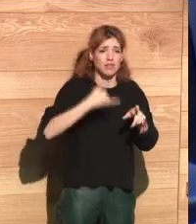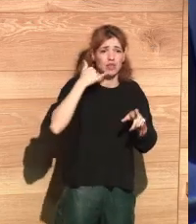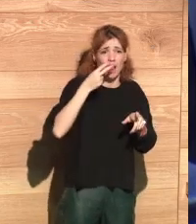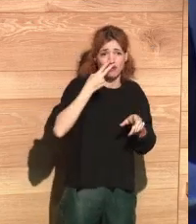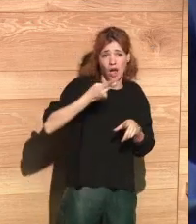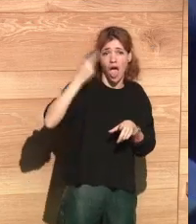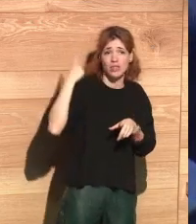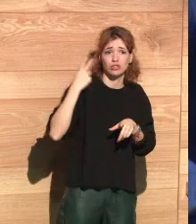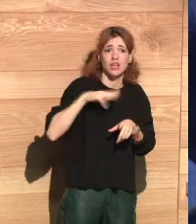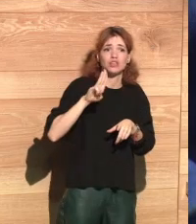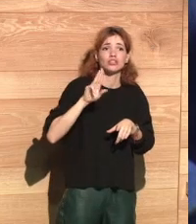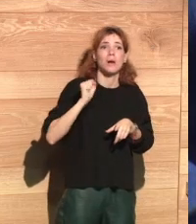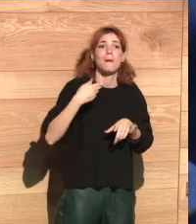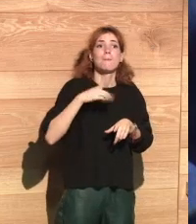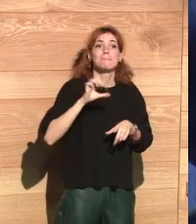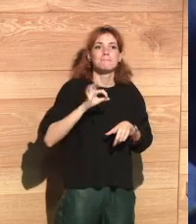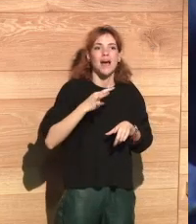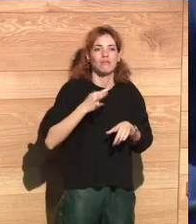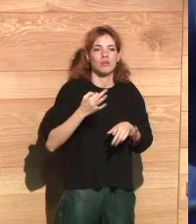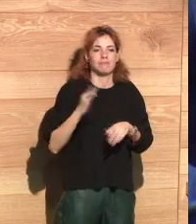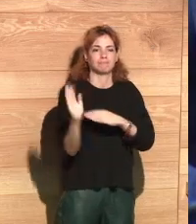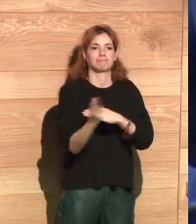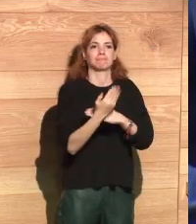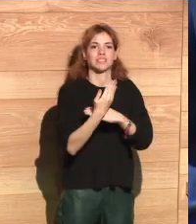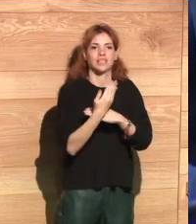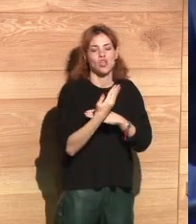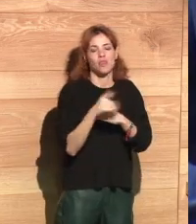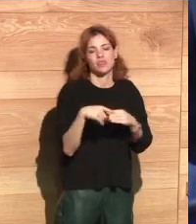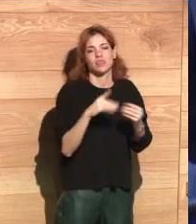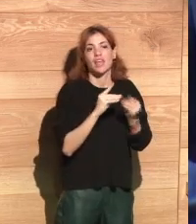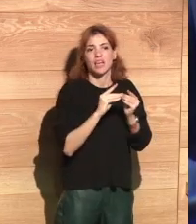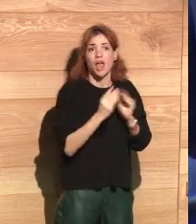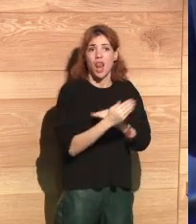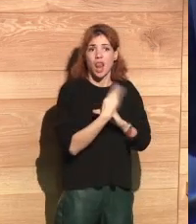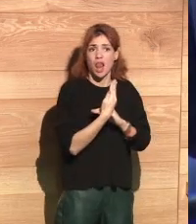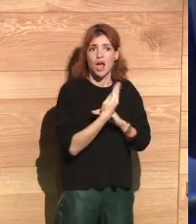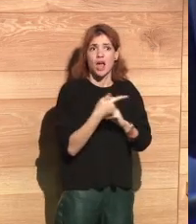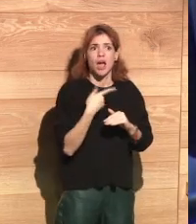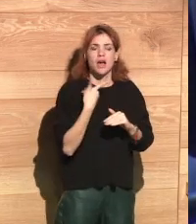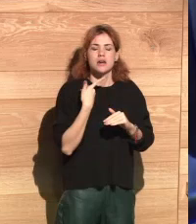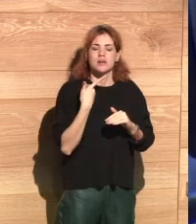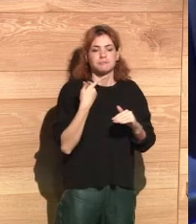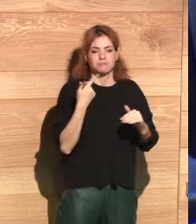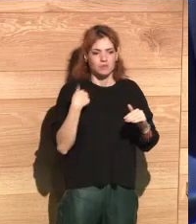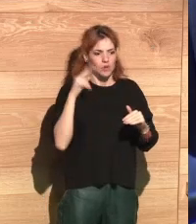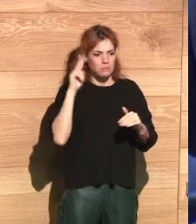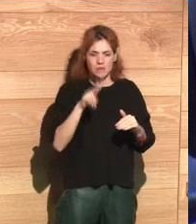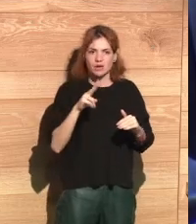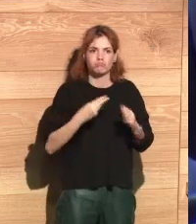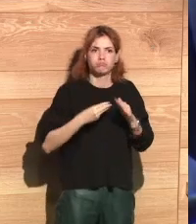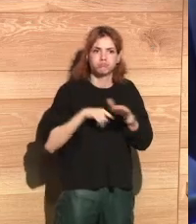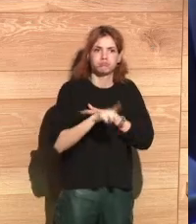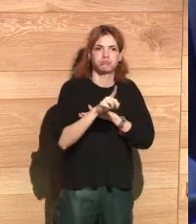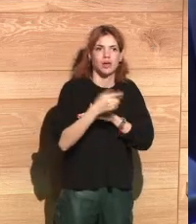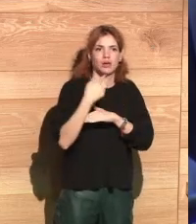in Telefonica, for instance, two years ago, we created the digital manifest manifest, where